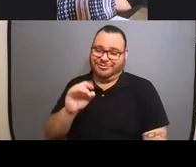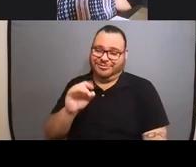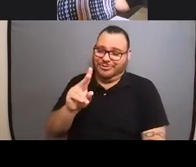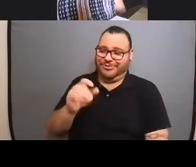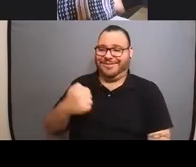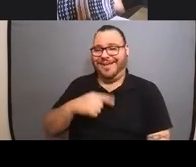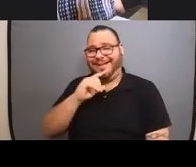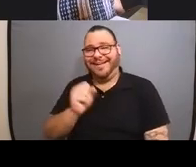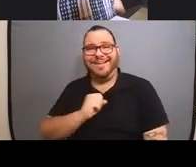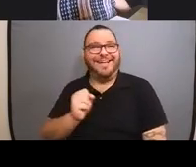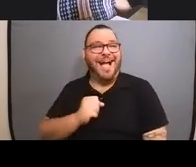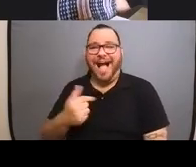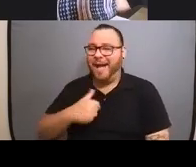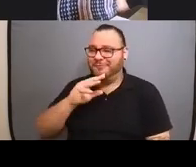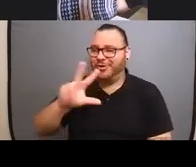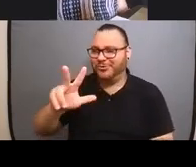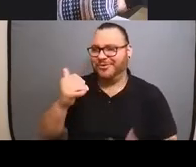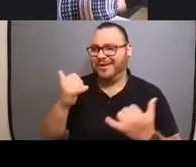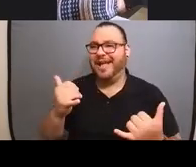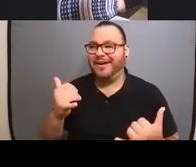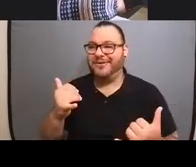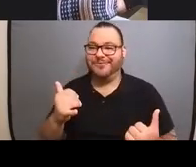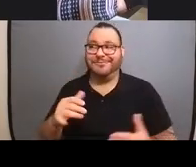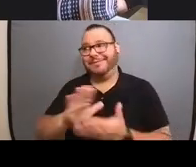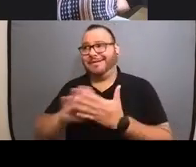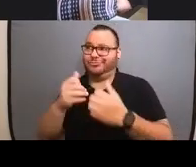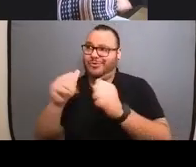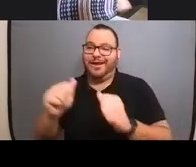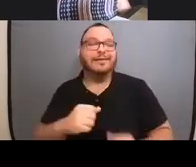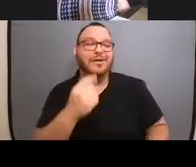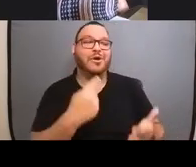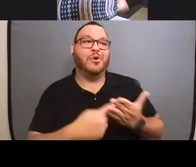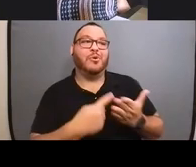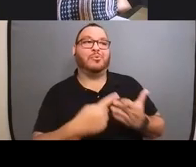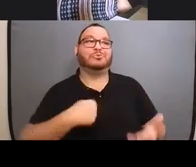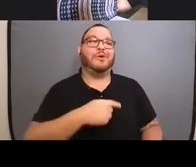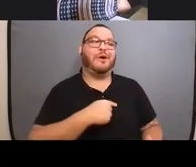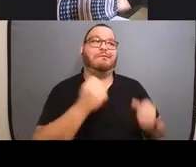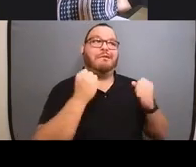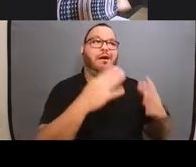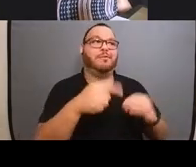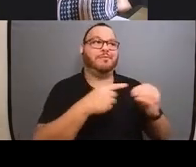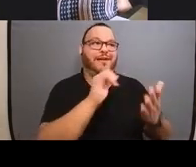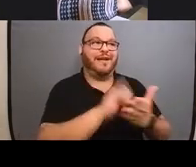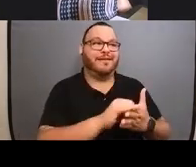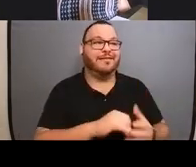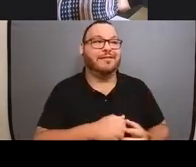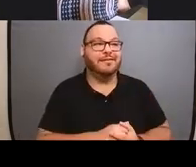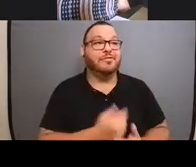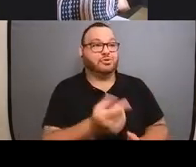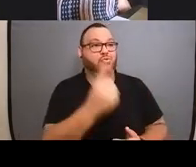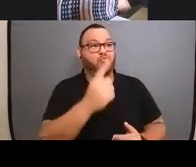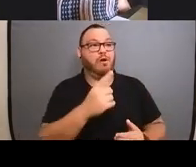I know. I love that one. We talk about that a lot here. One of our board members, Peggy Howell has a campaign on Instagram called old fatty